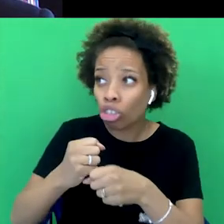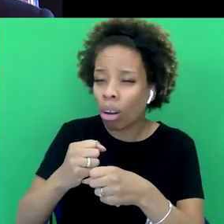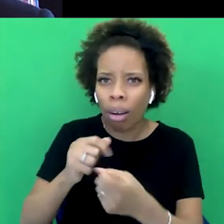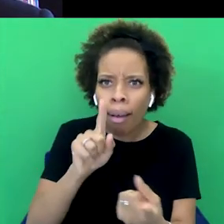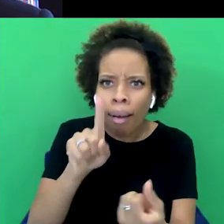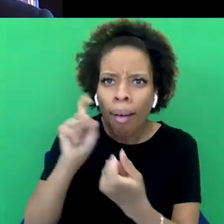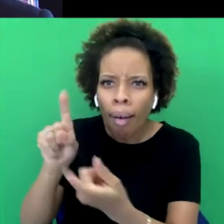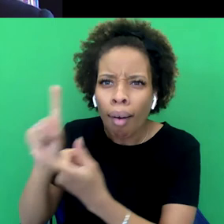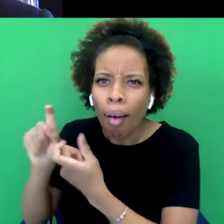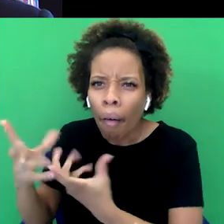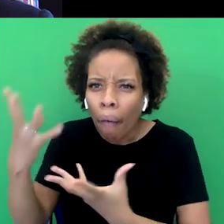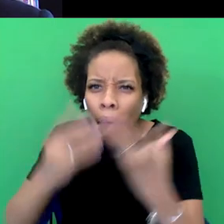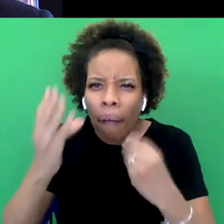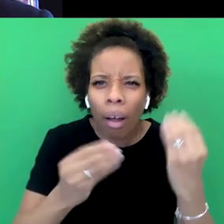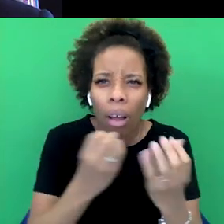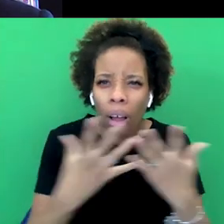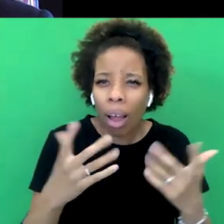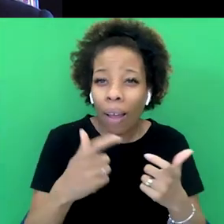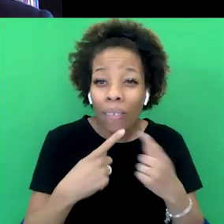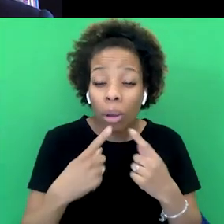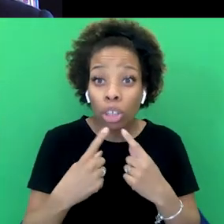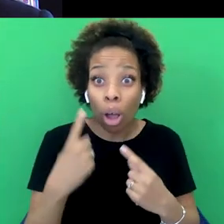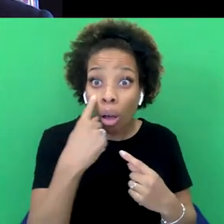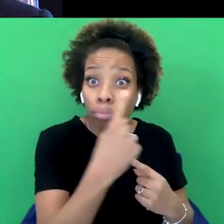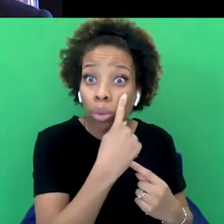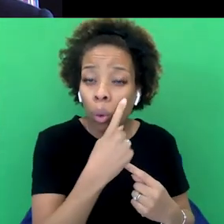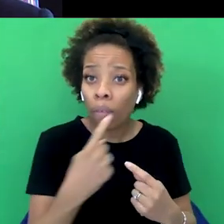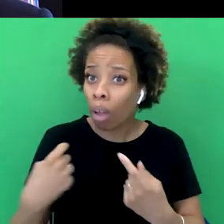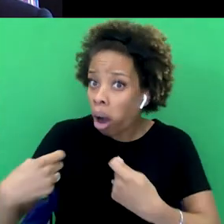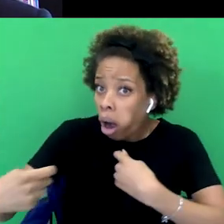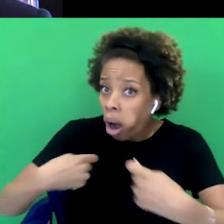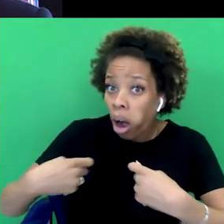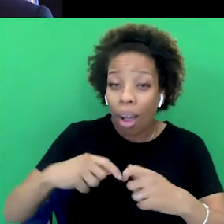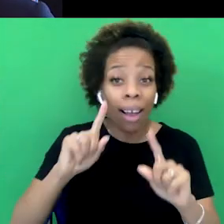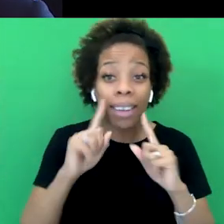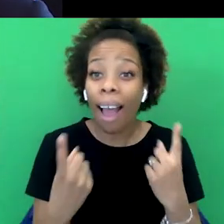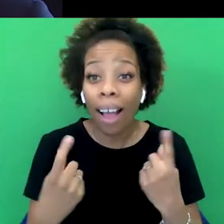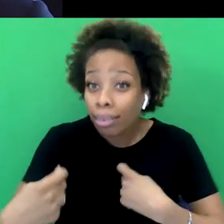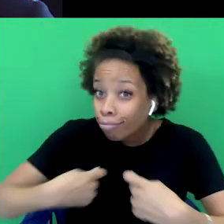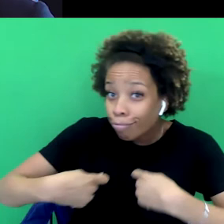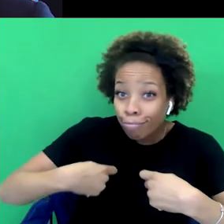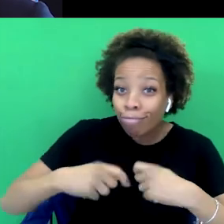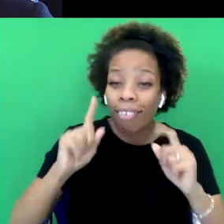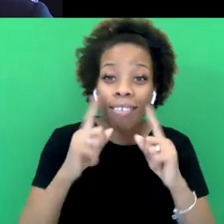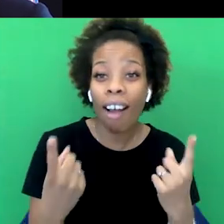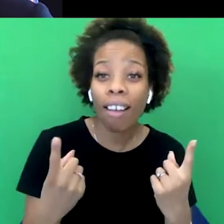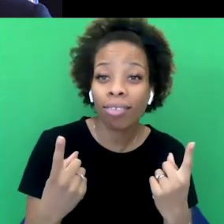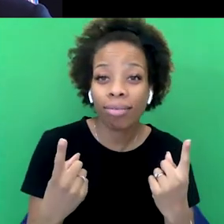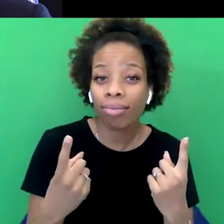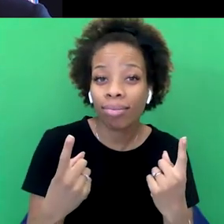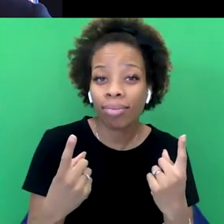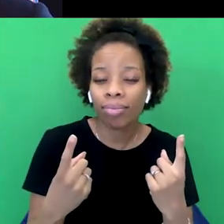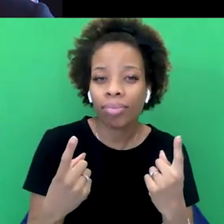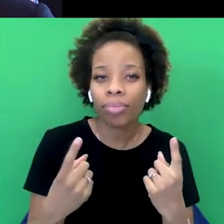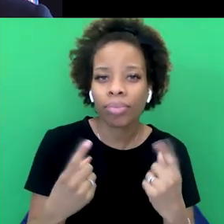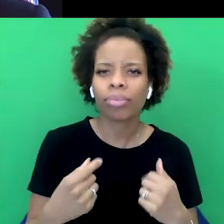are evidence of that monopoly weakening. And so is the anger. I think it's quite hard for us, like, being